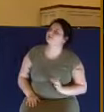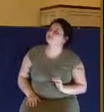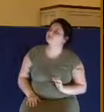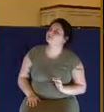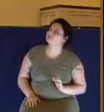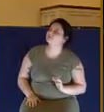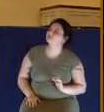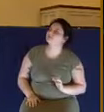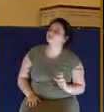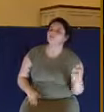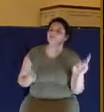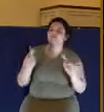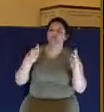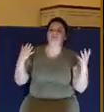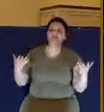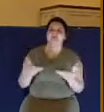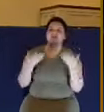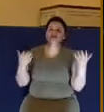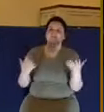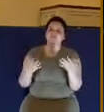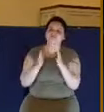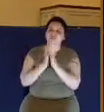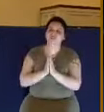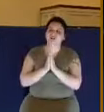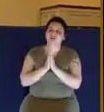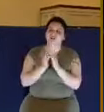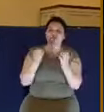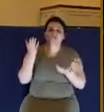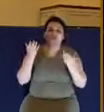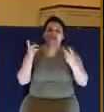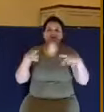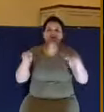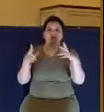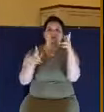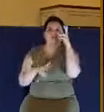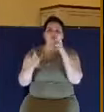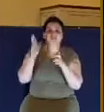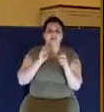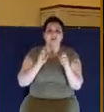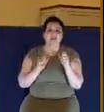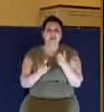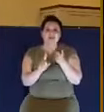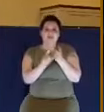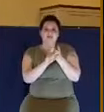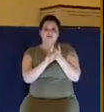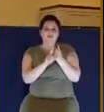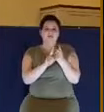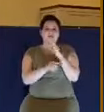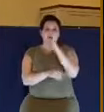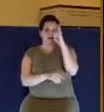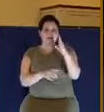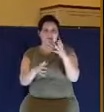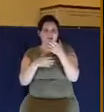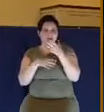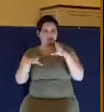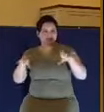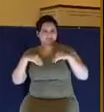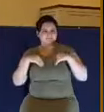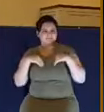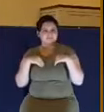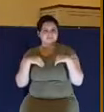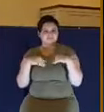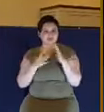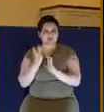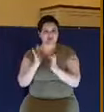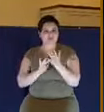And with heads bowed, eyes closed, and even those that may be listening, if you're not a believer, if you've never trusted Christ, let me just say